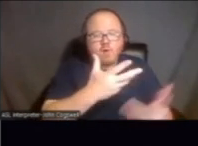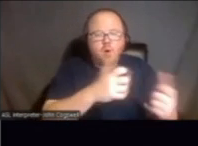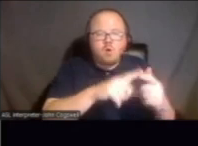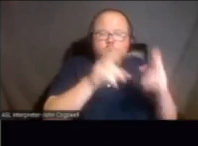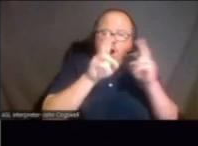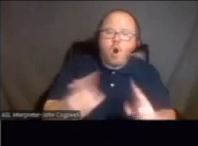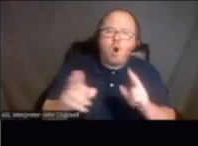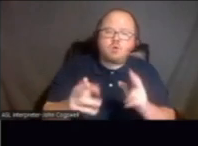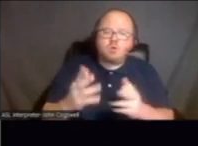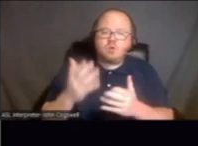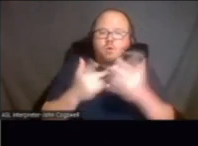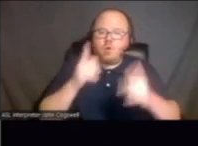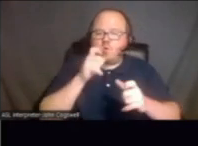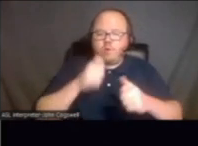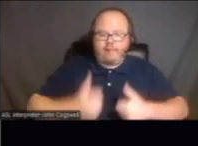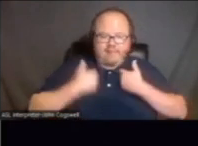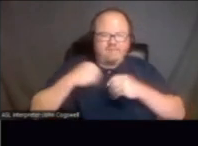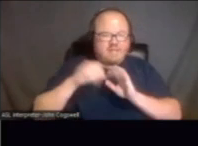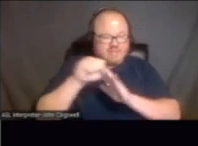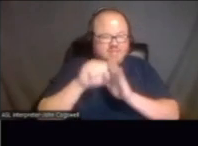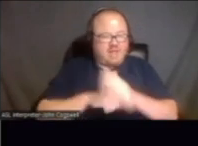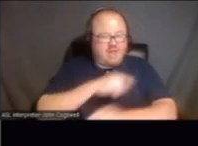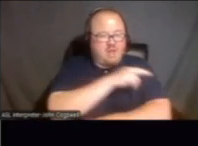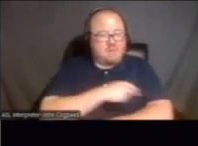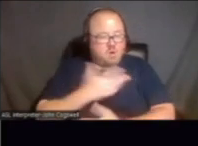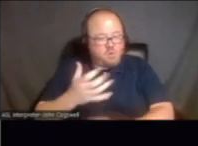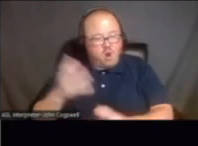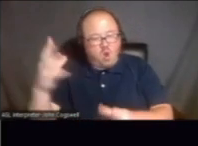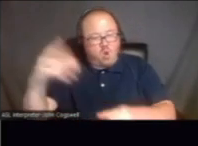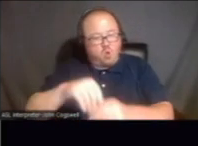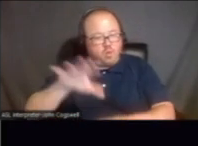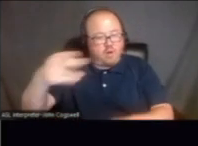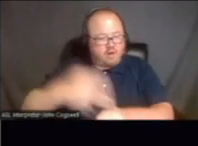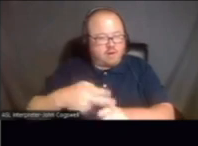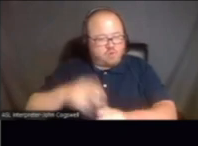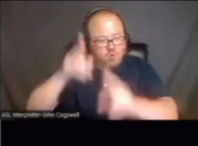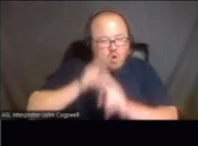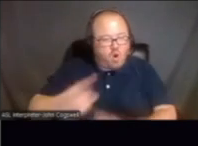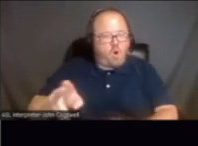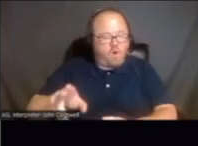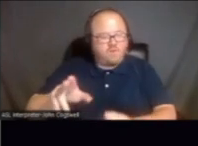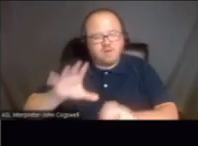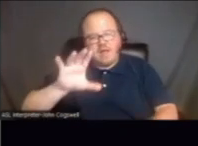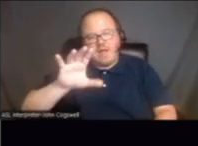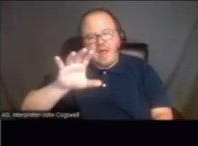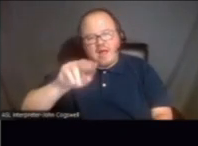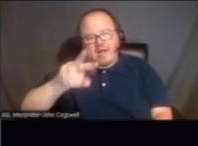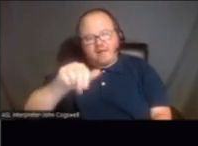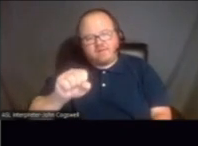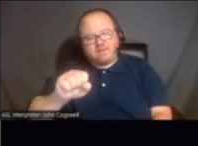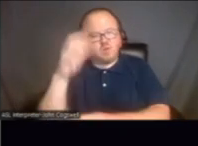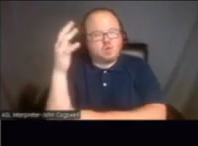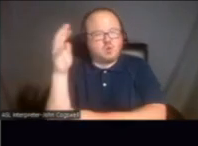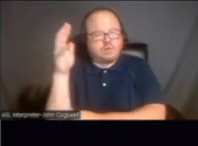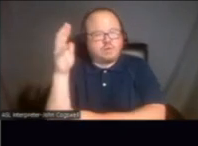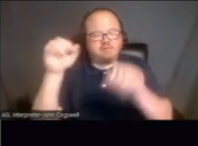might have lived in that at a state hospital and they want to include their name to an honoring canvas tree that we have, we attach loved ones'